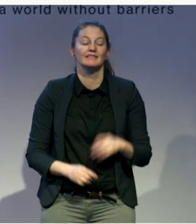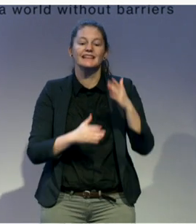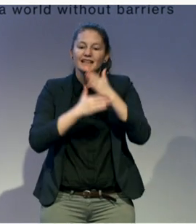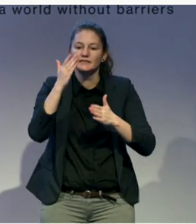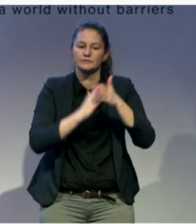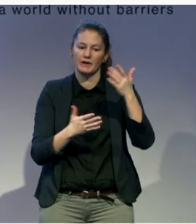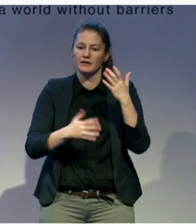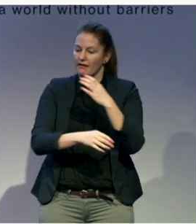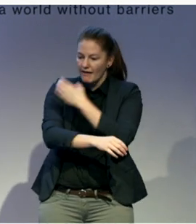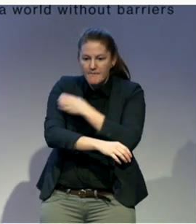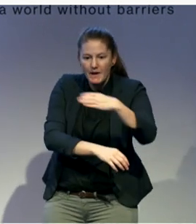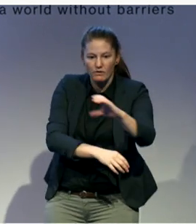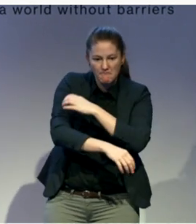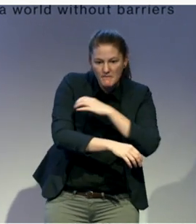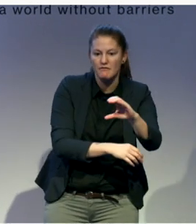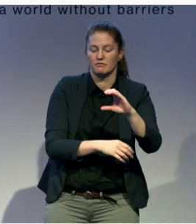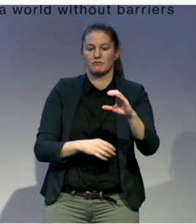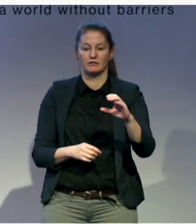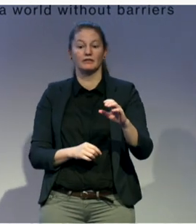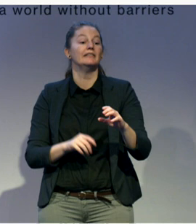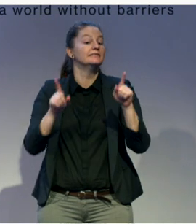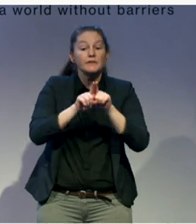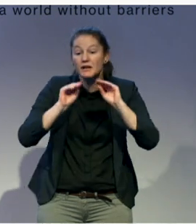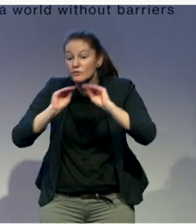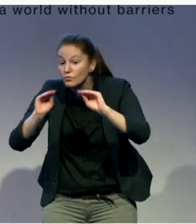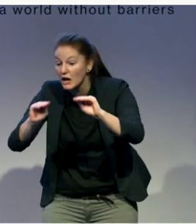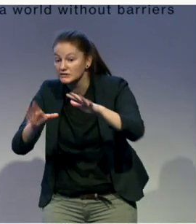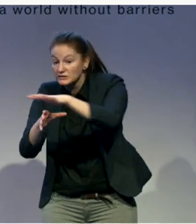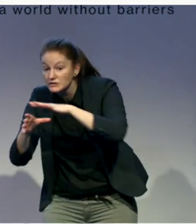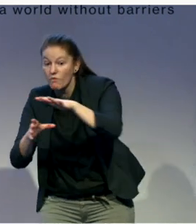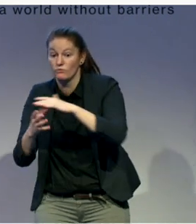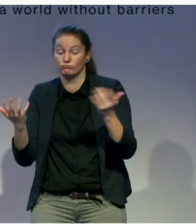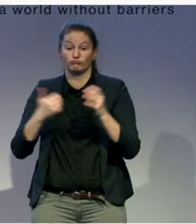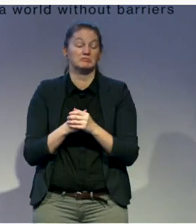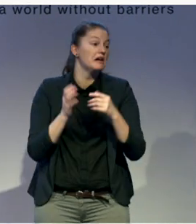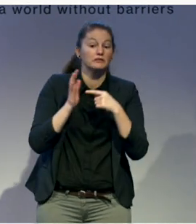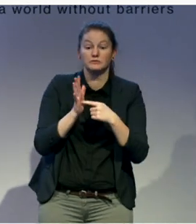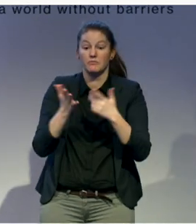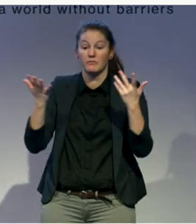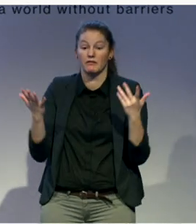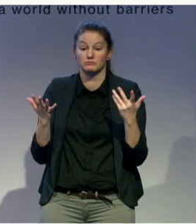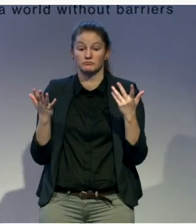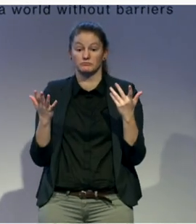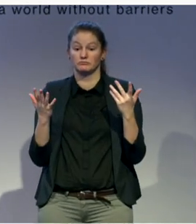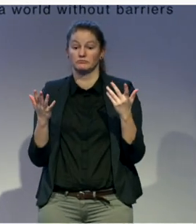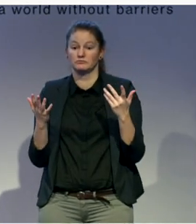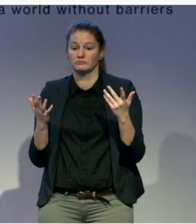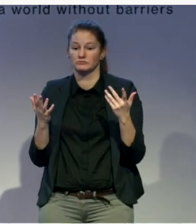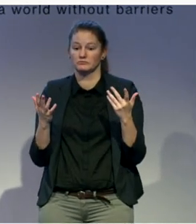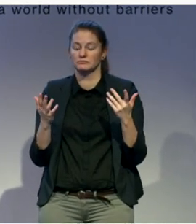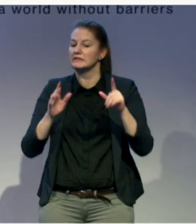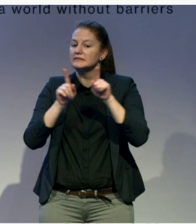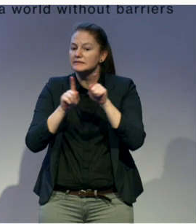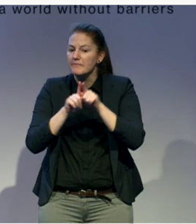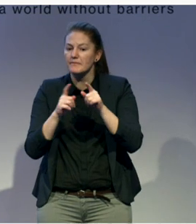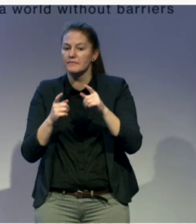including World Education, Nepal Association for the Welfare of the Blind, and the National Federation of the Deaf in Nepal,